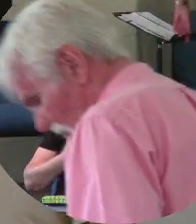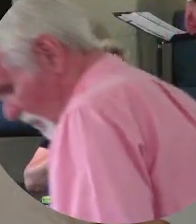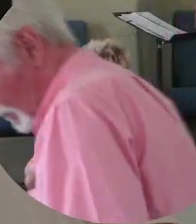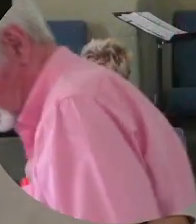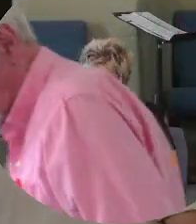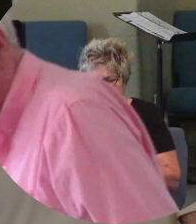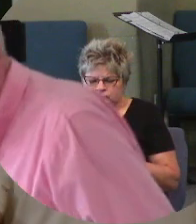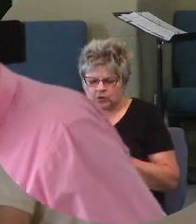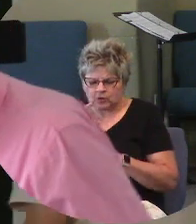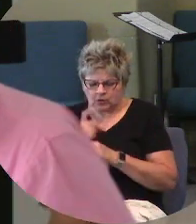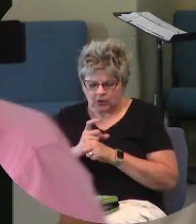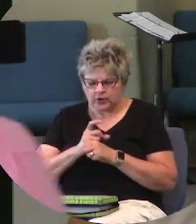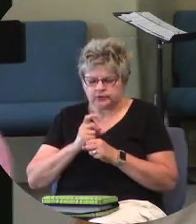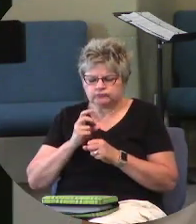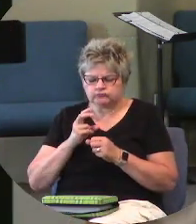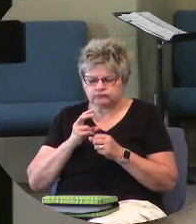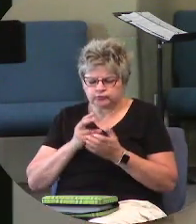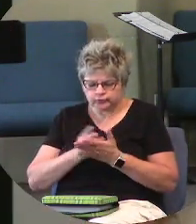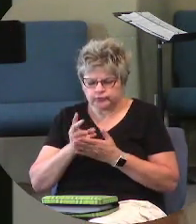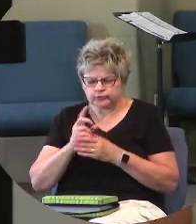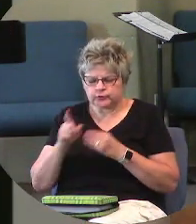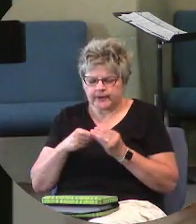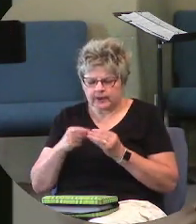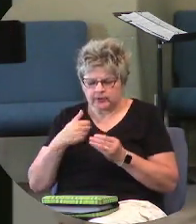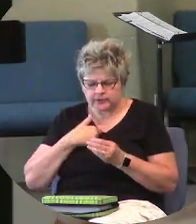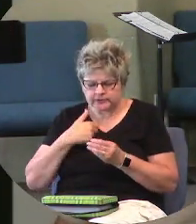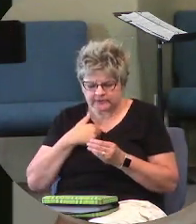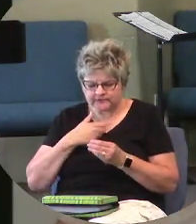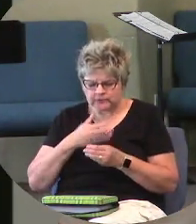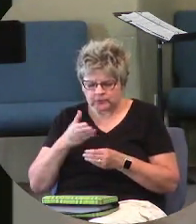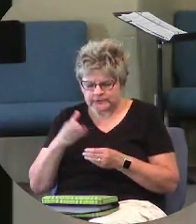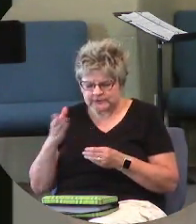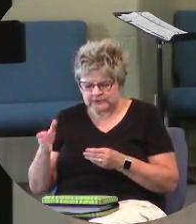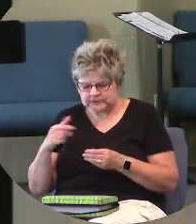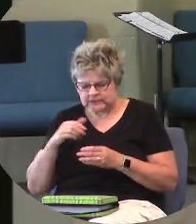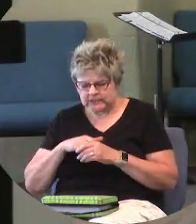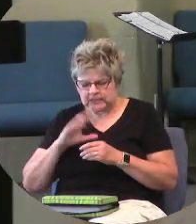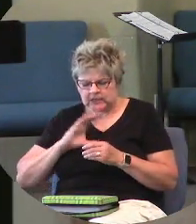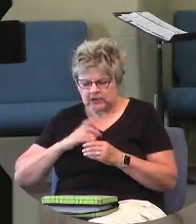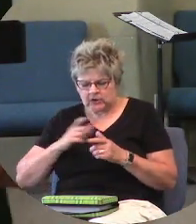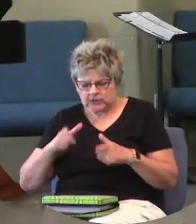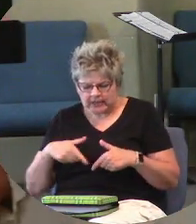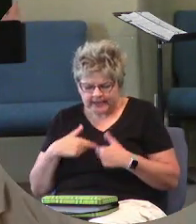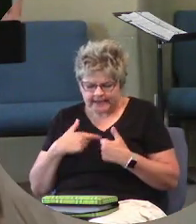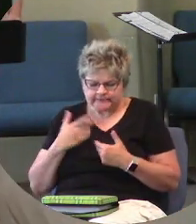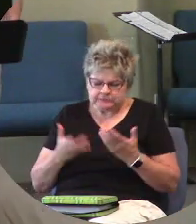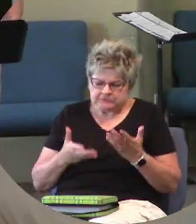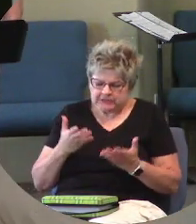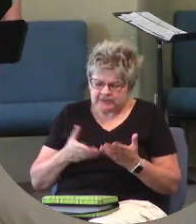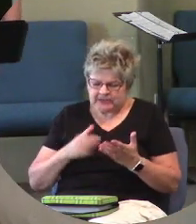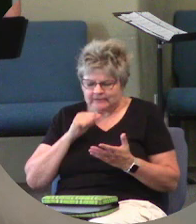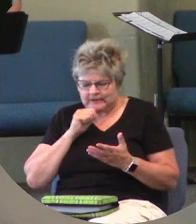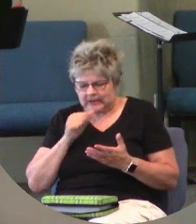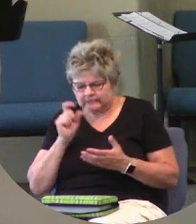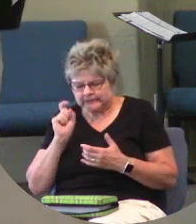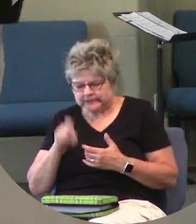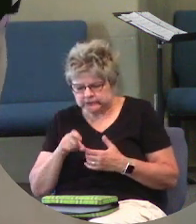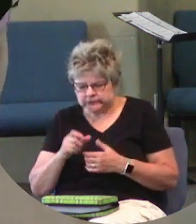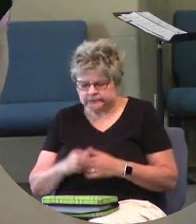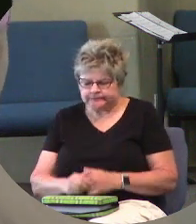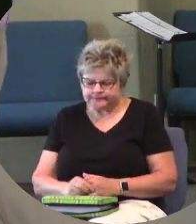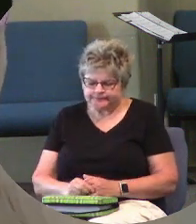truths about ourselves and those things in our life, Father, that might not be what they should be.